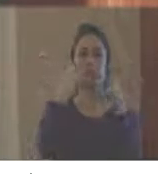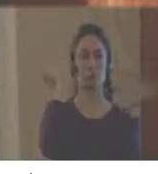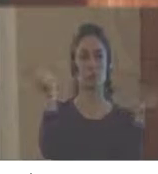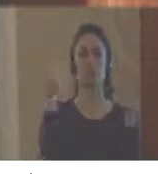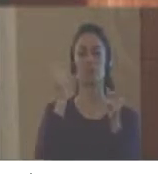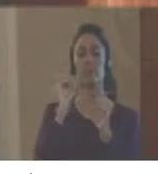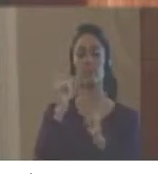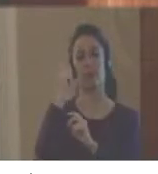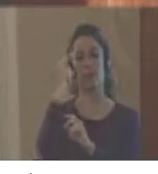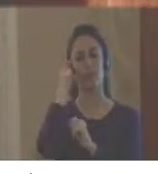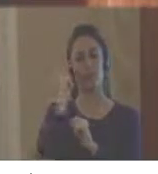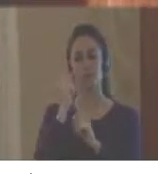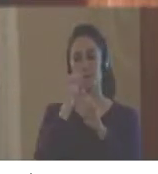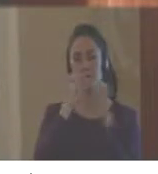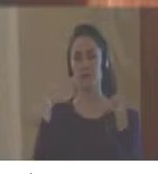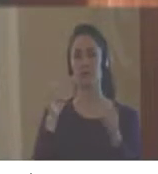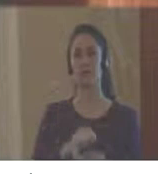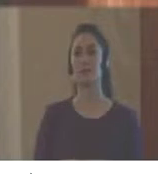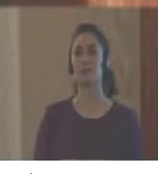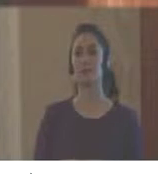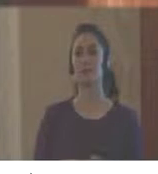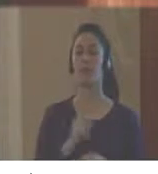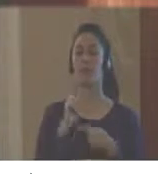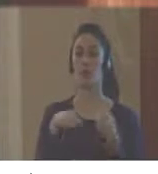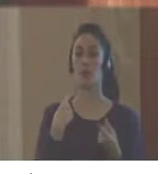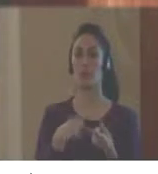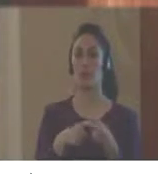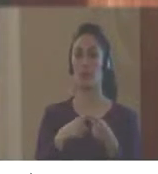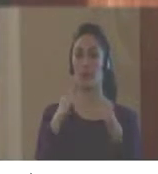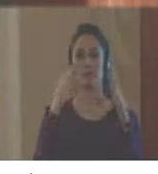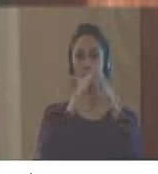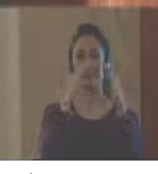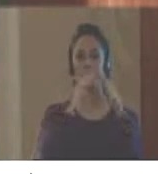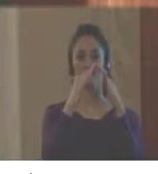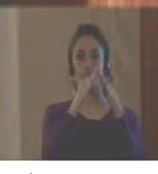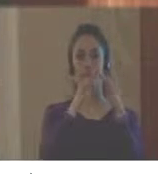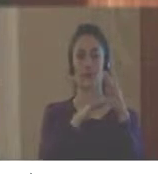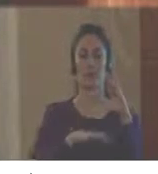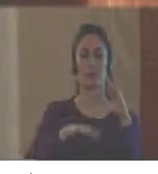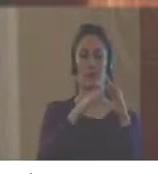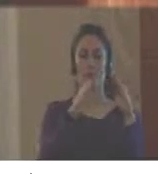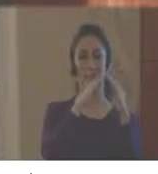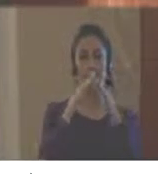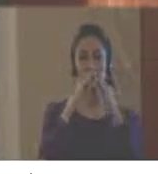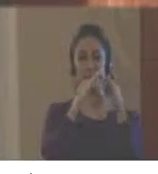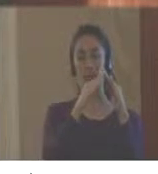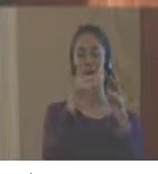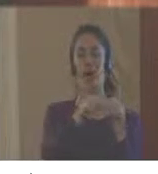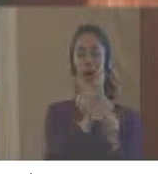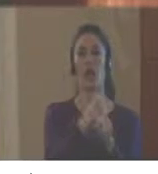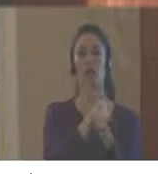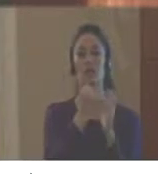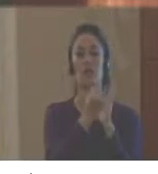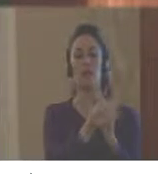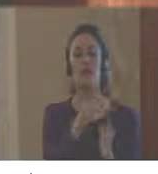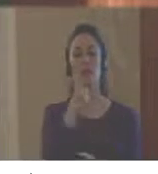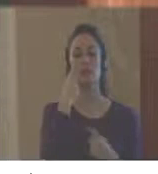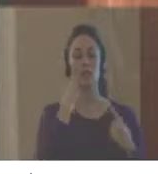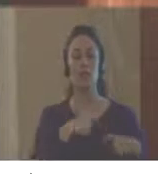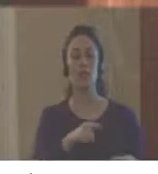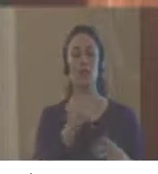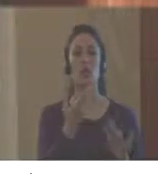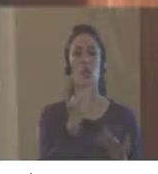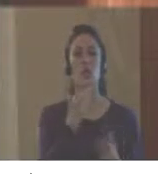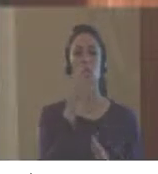companies and units of territories. If the housing sector, for instance, is implementing actions that can identify the